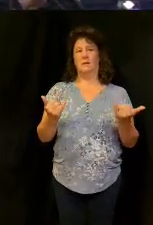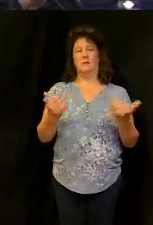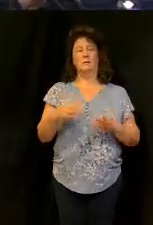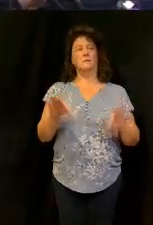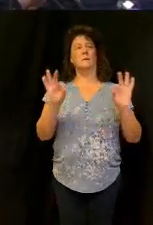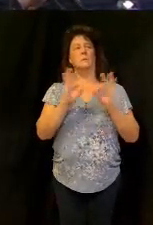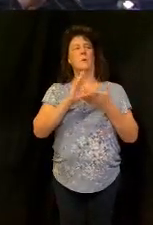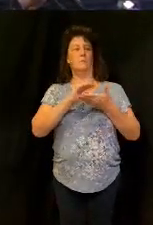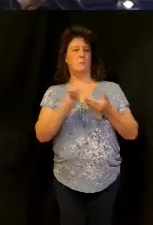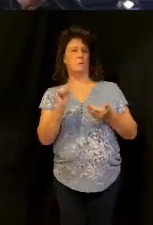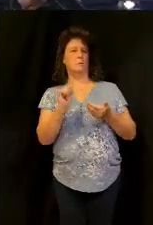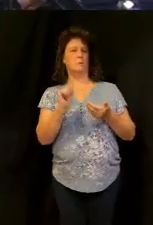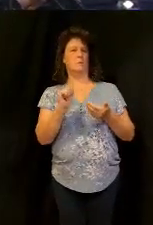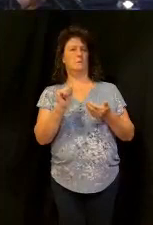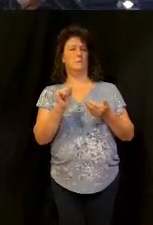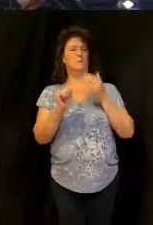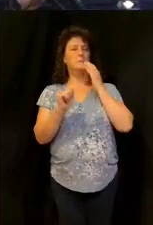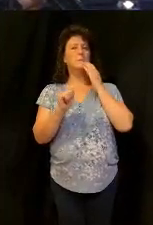God wants to help you